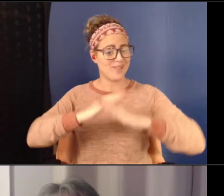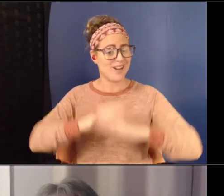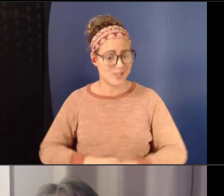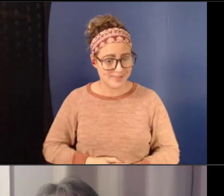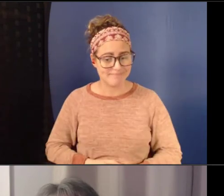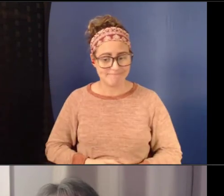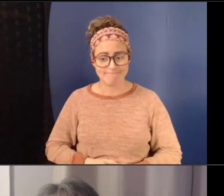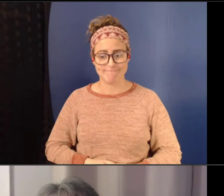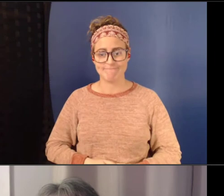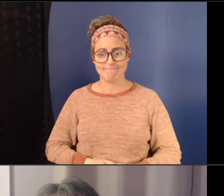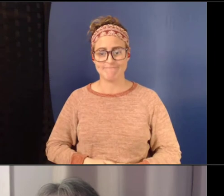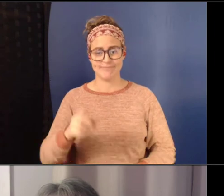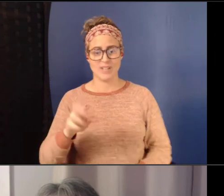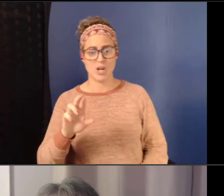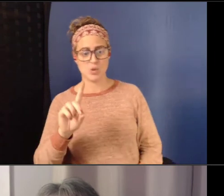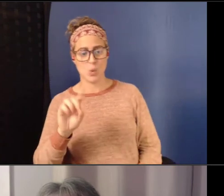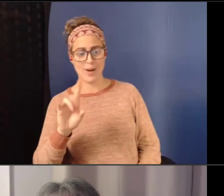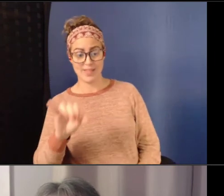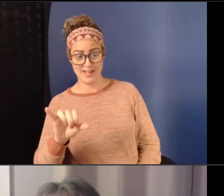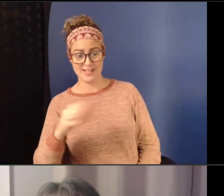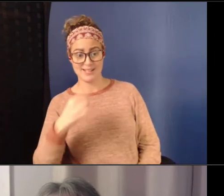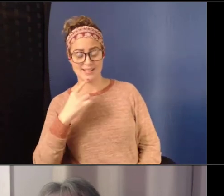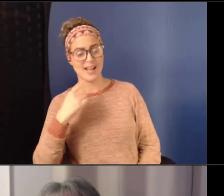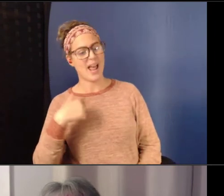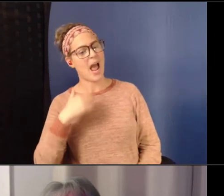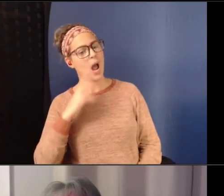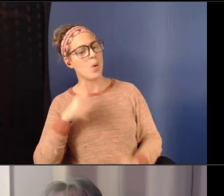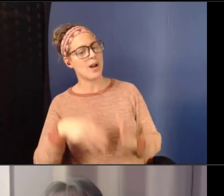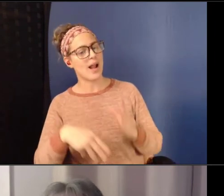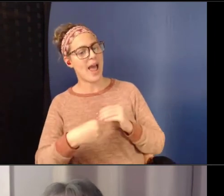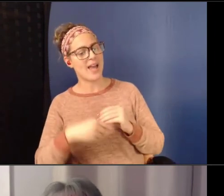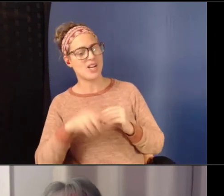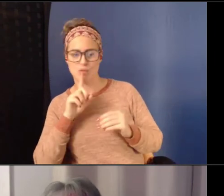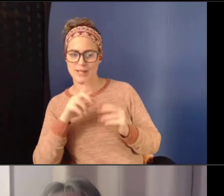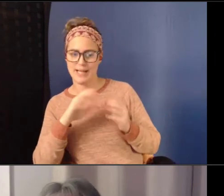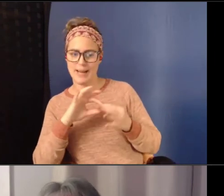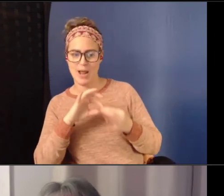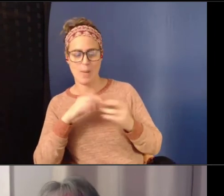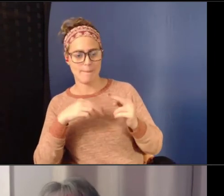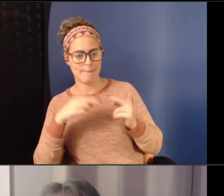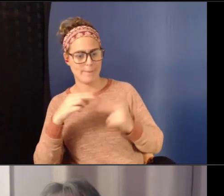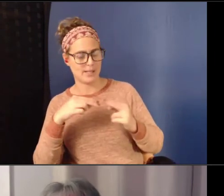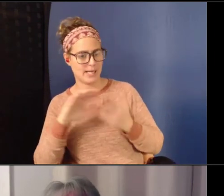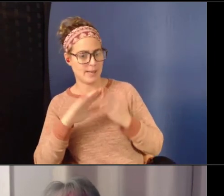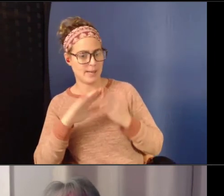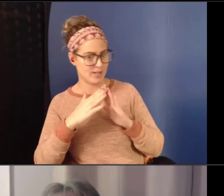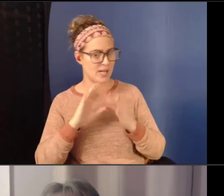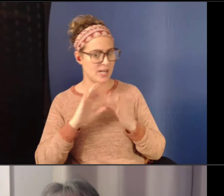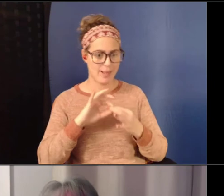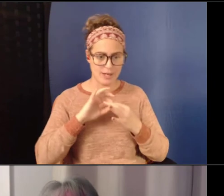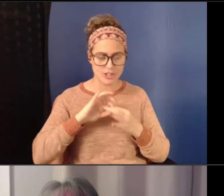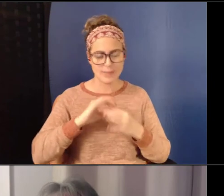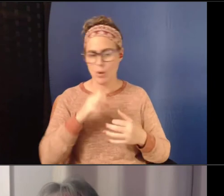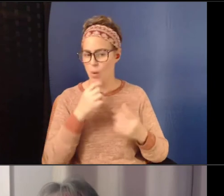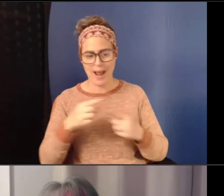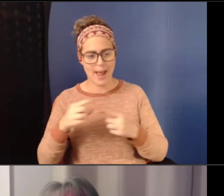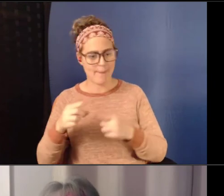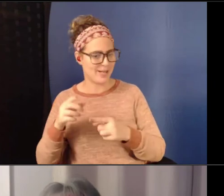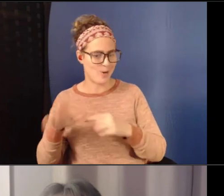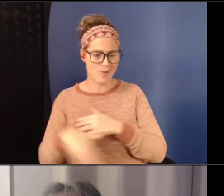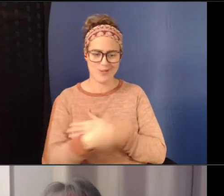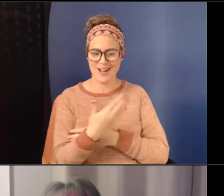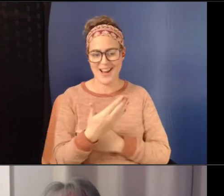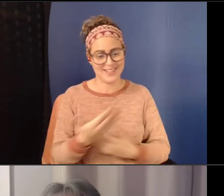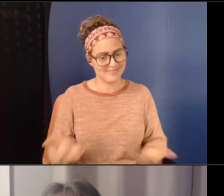Yeah, would add that it really is about building community and relationships, and it's not going to happen overnight. But